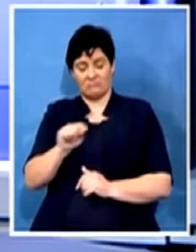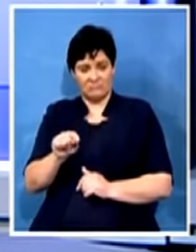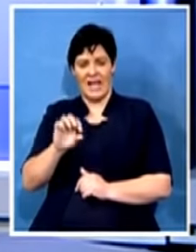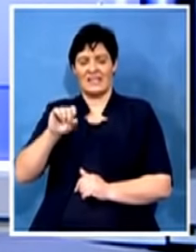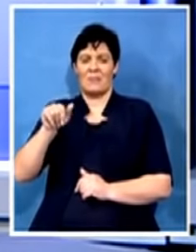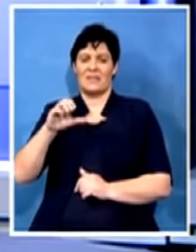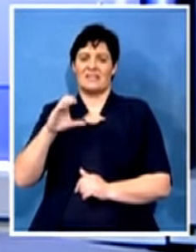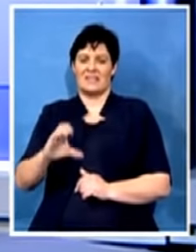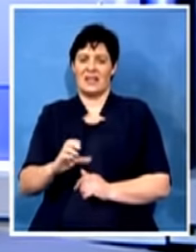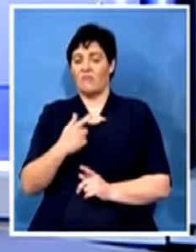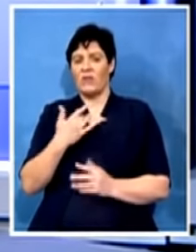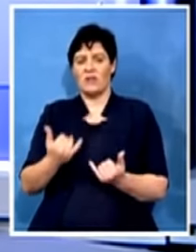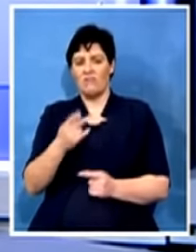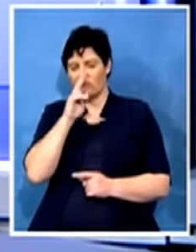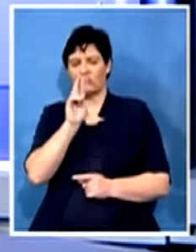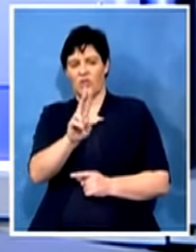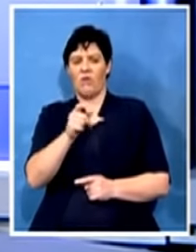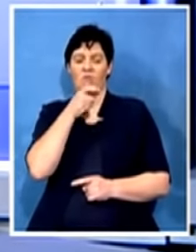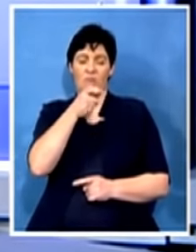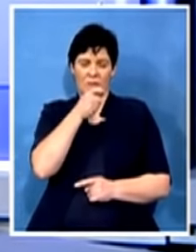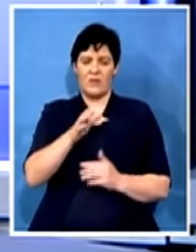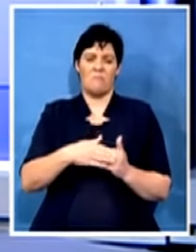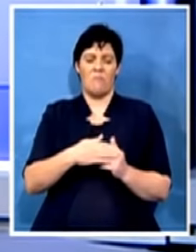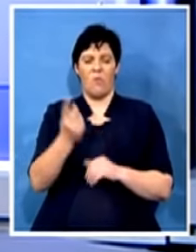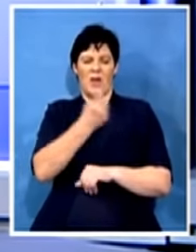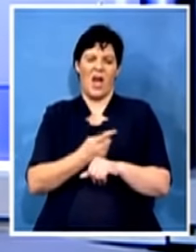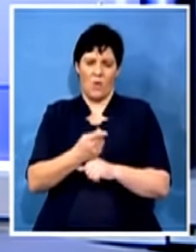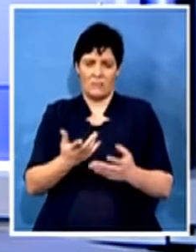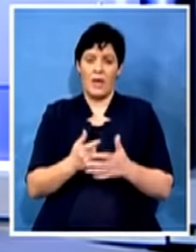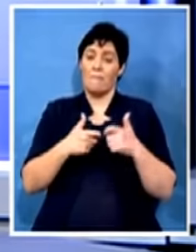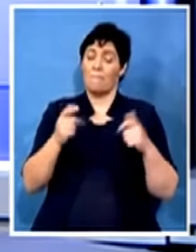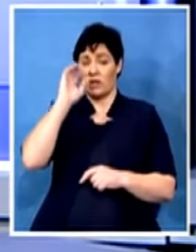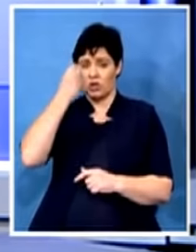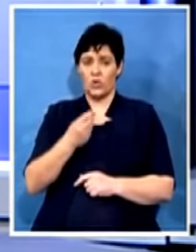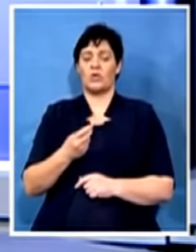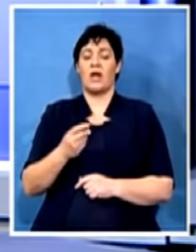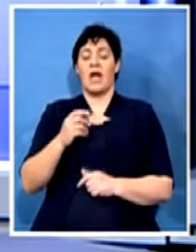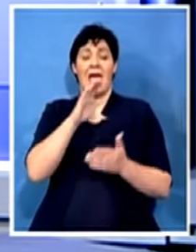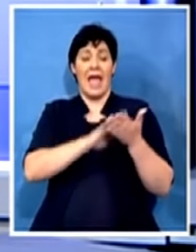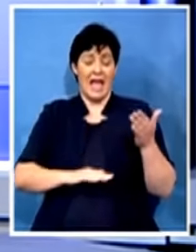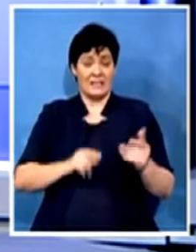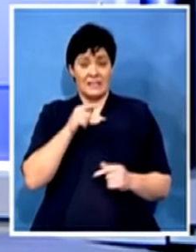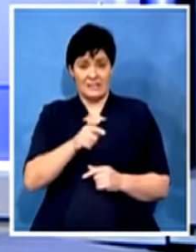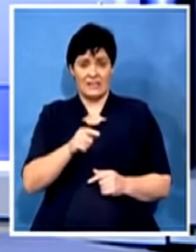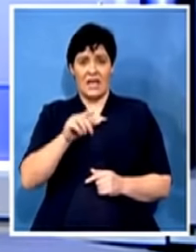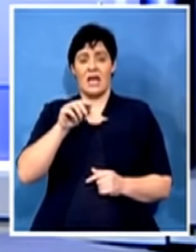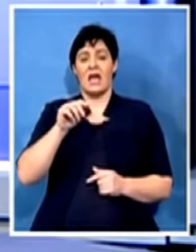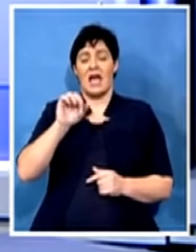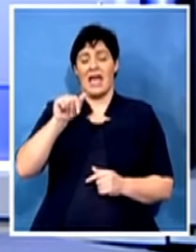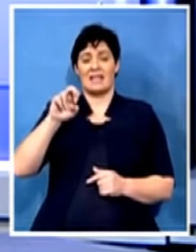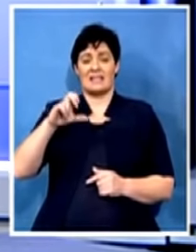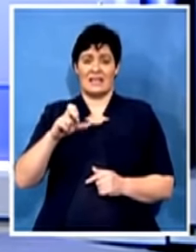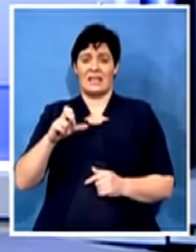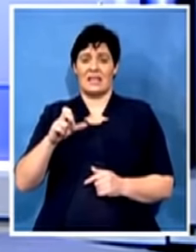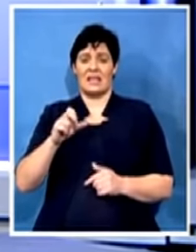in the next hour or so. Big news, ANC Secretary-General Ace Makashule will appear in the Bloemberton Magistrates Court on